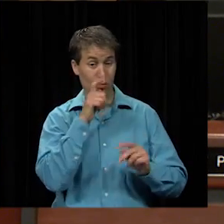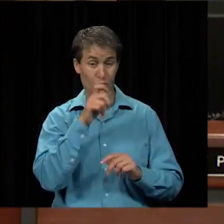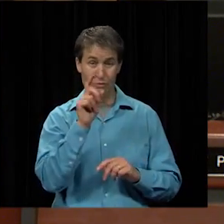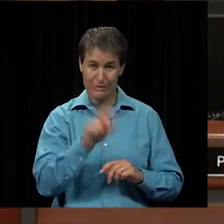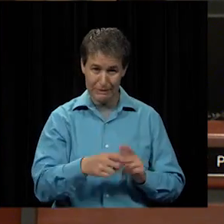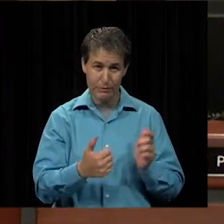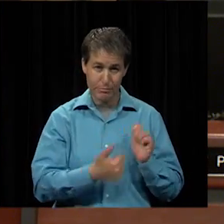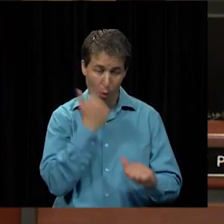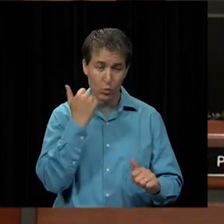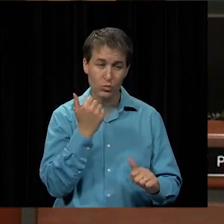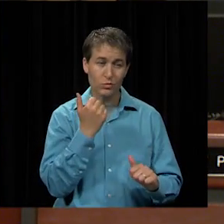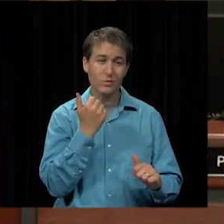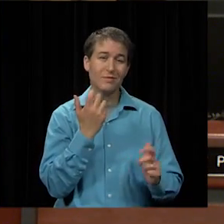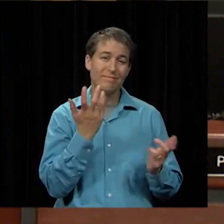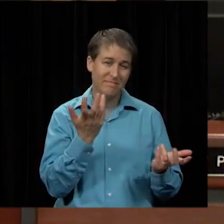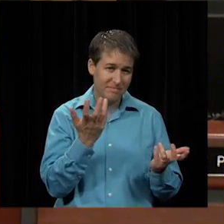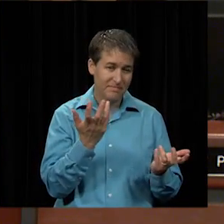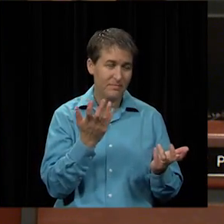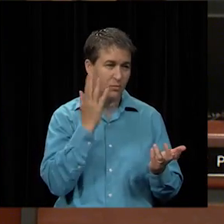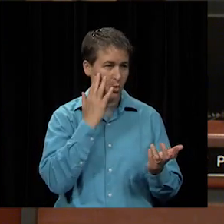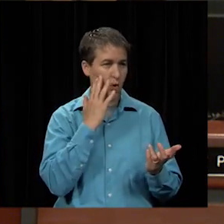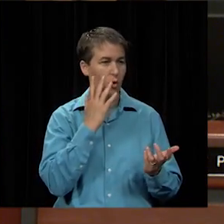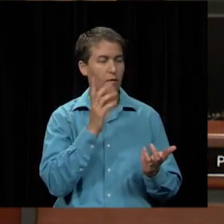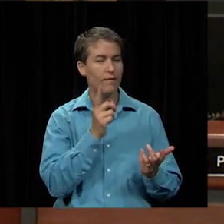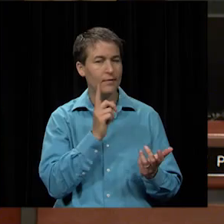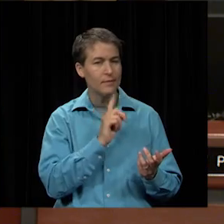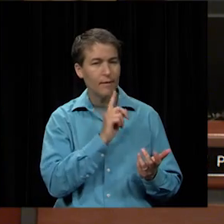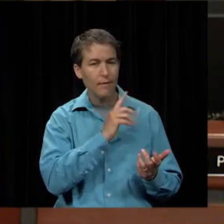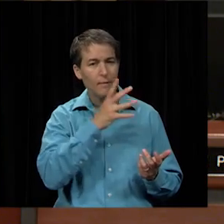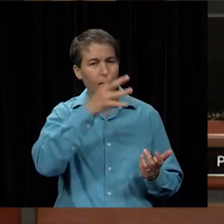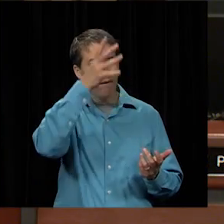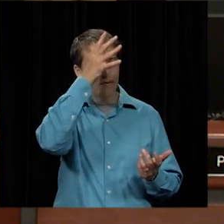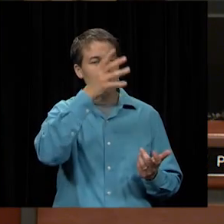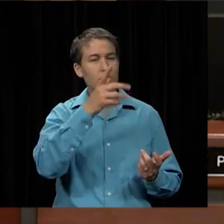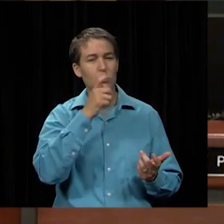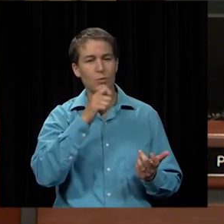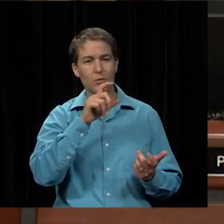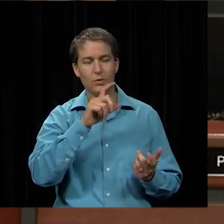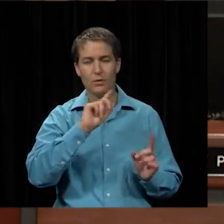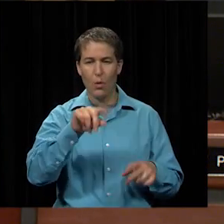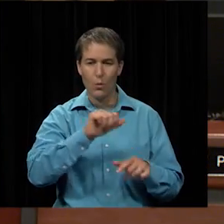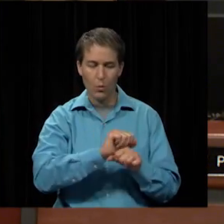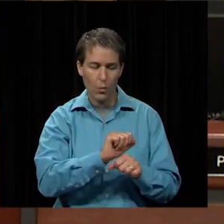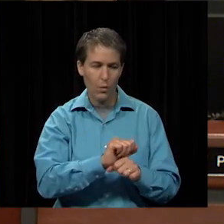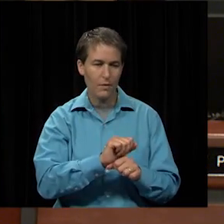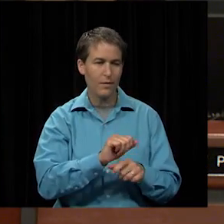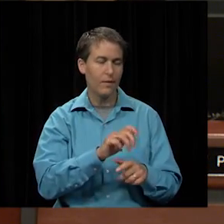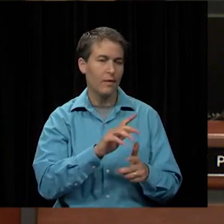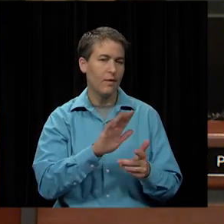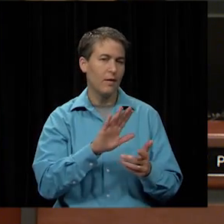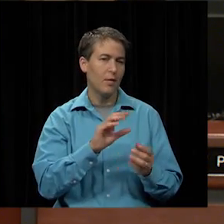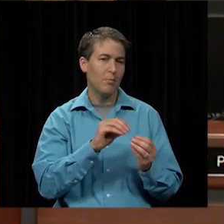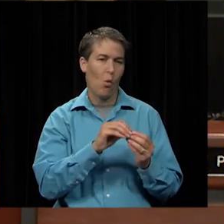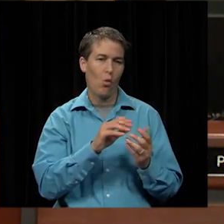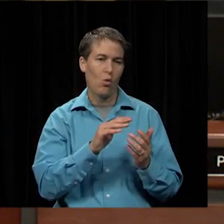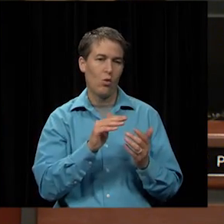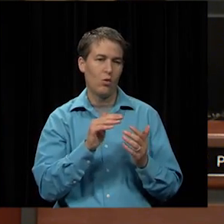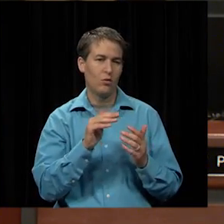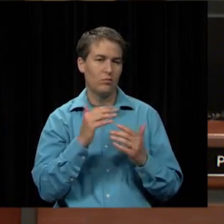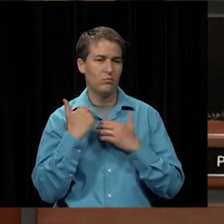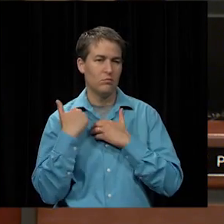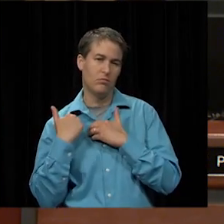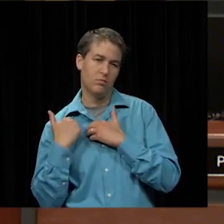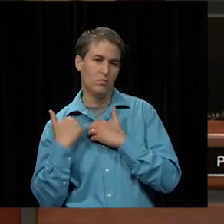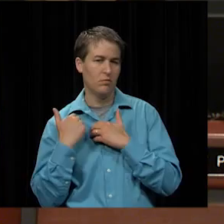the most you know uh single parents who have to go to work you're you're putting you're putting pressure on their their